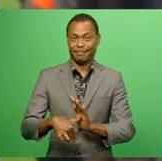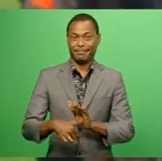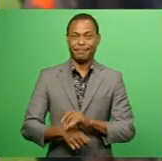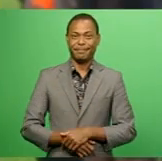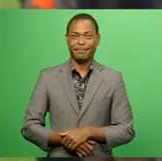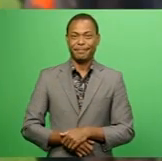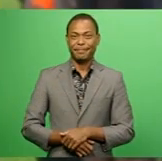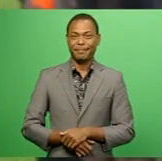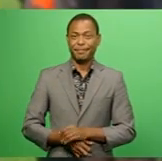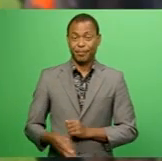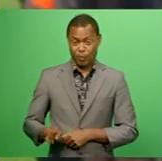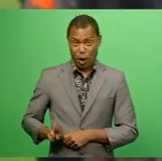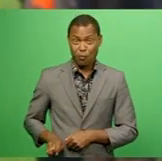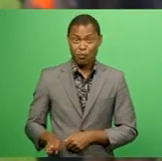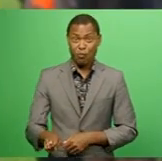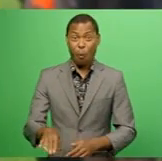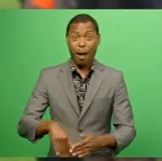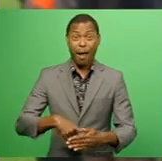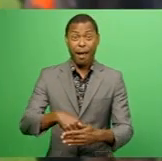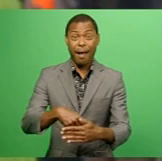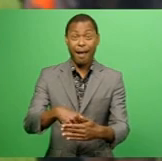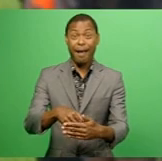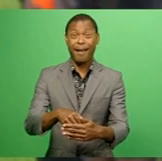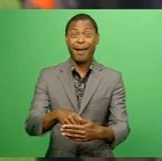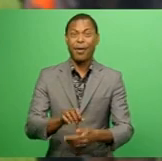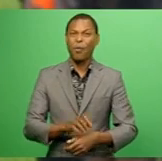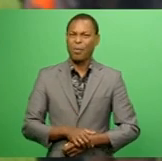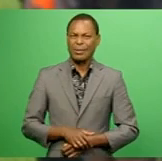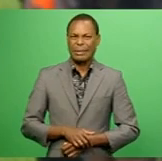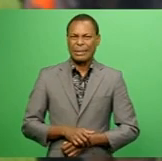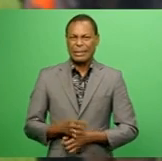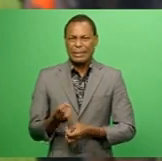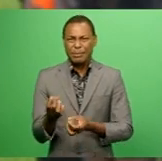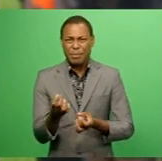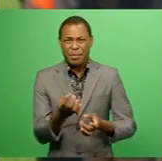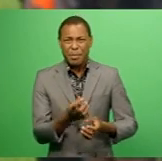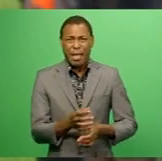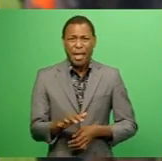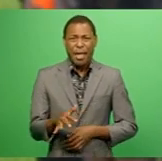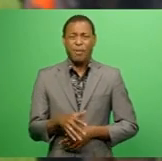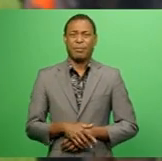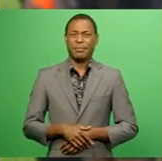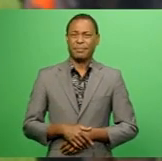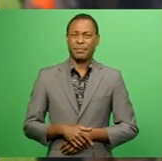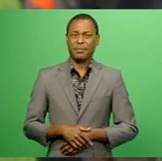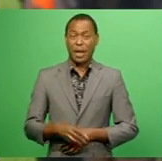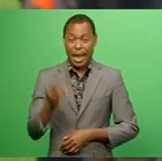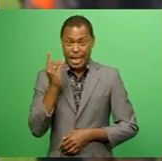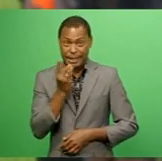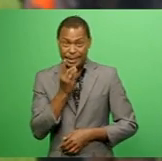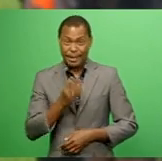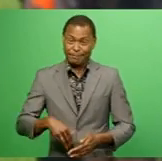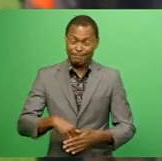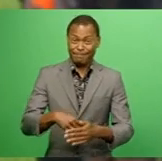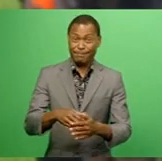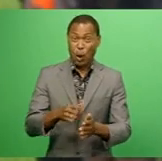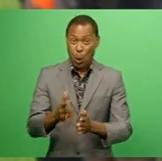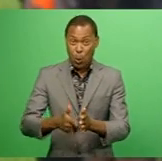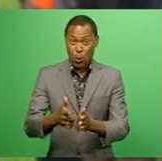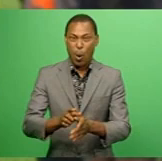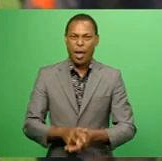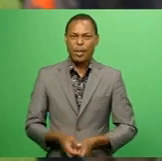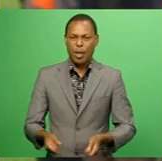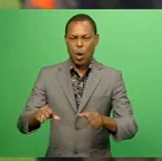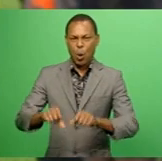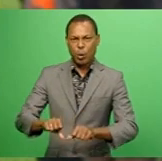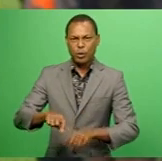Rewa Football is taking a cautious approach ahead of the Digicel Premier League clash against the Lothok on Sunday. loss to Suva in round one